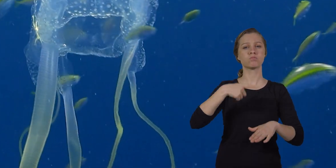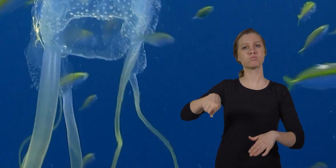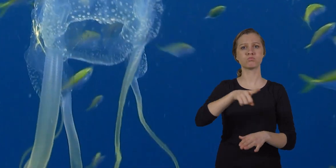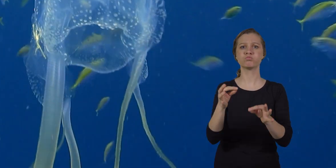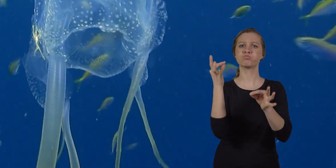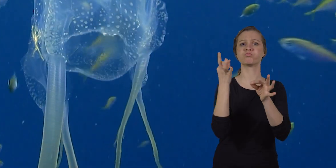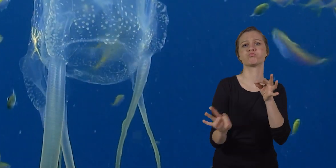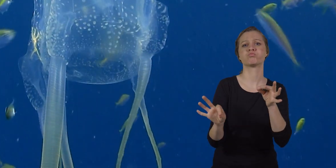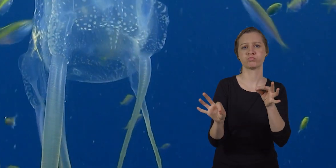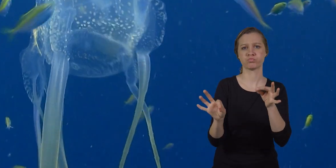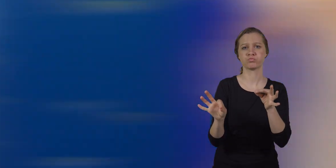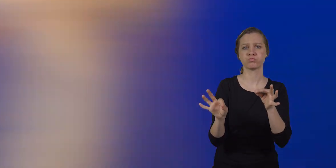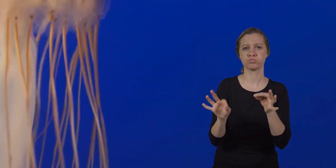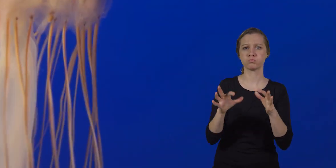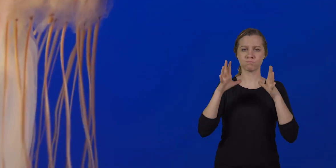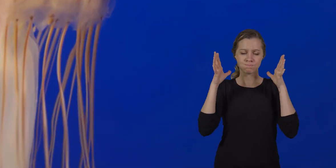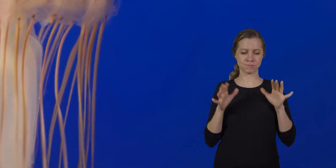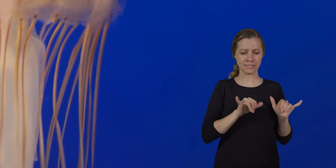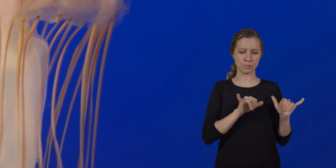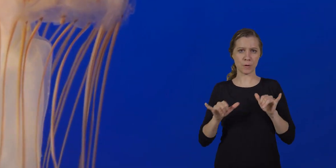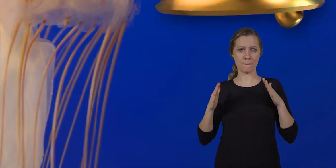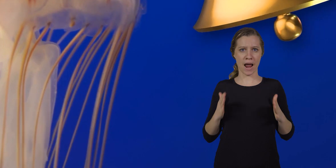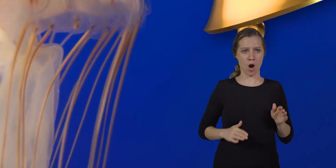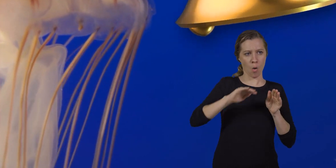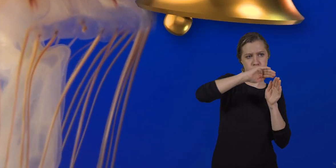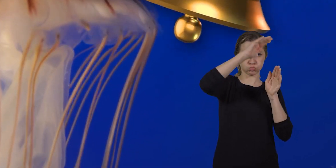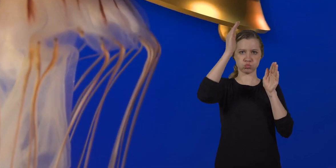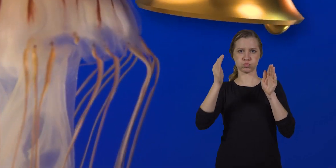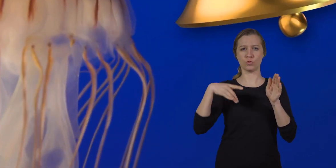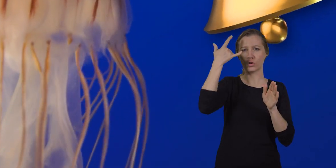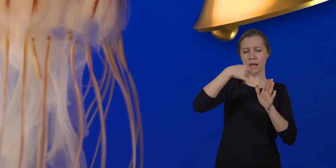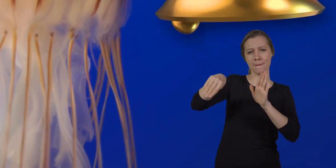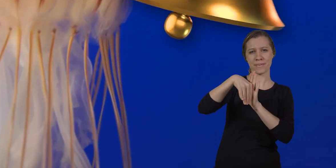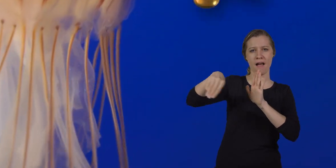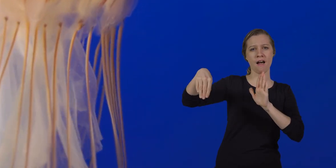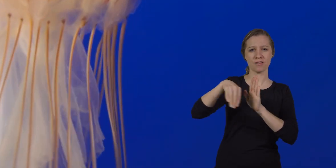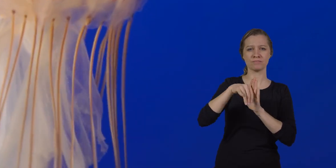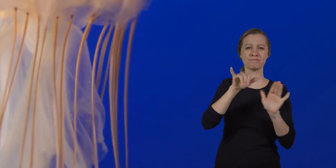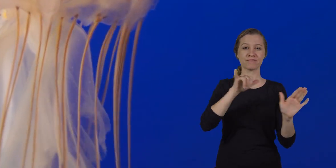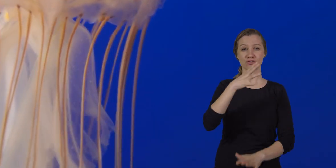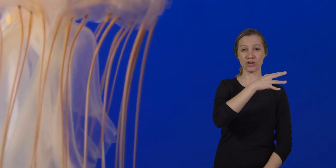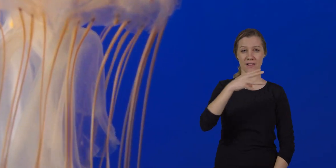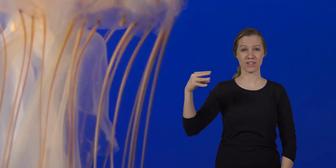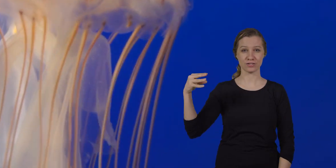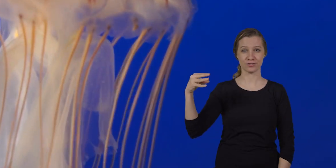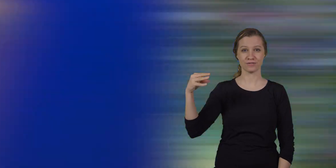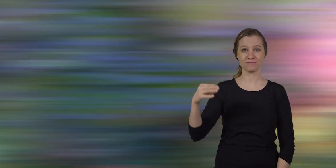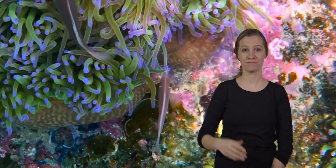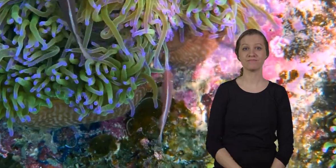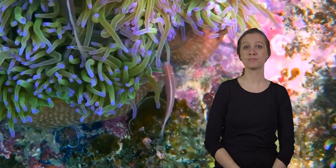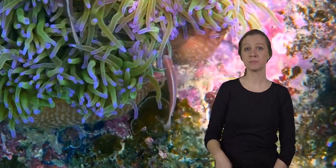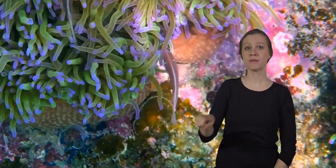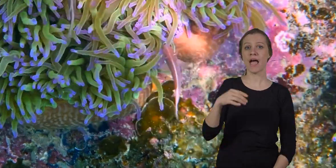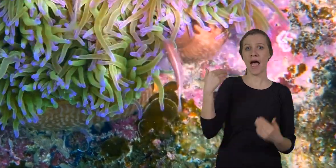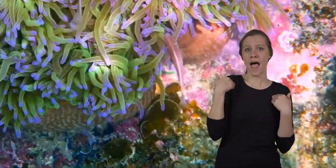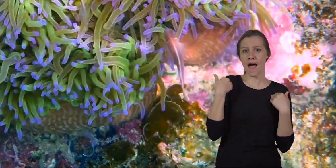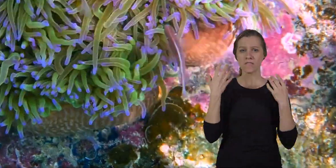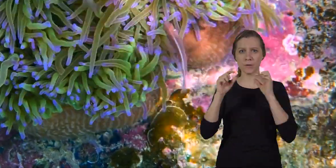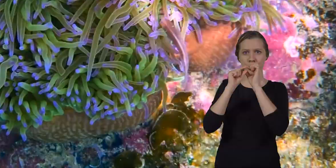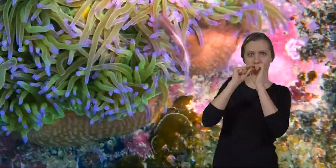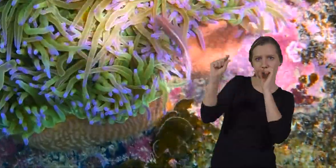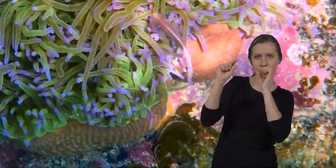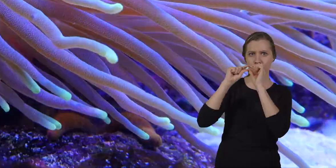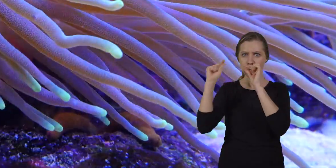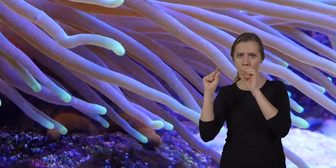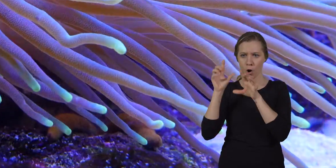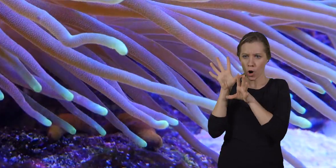typically have a simple typically symmetrical body shape like a bell like a jellyfish or they look like